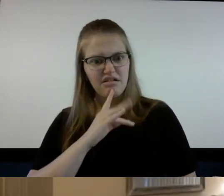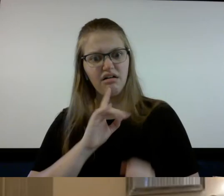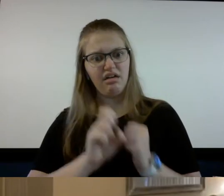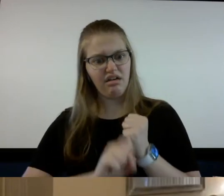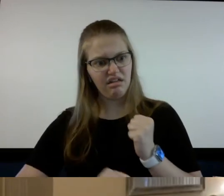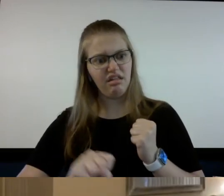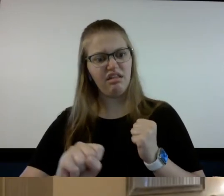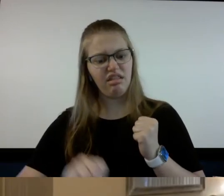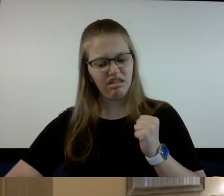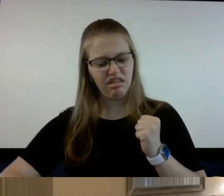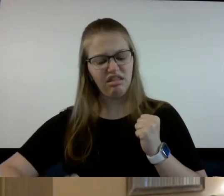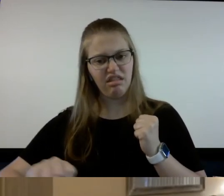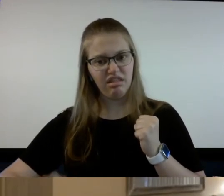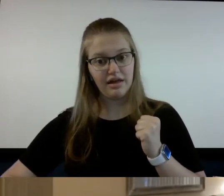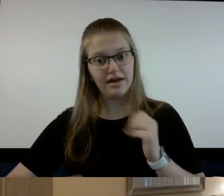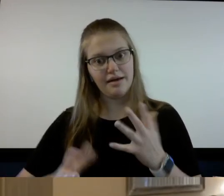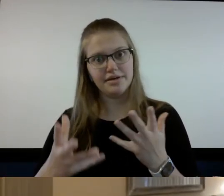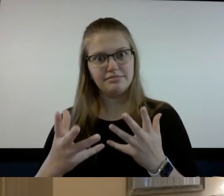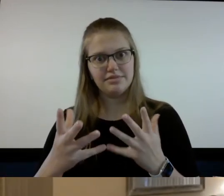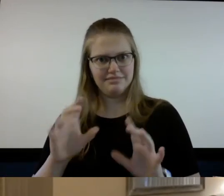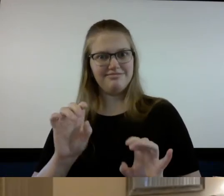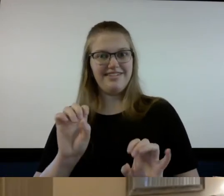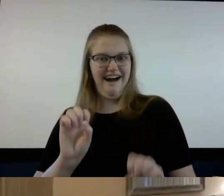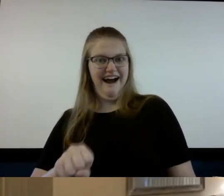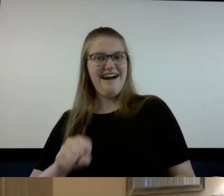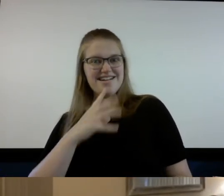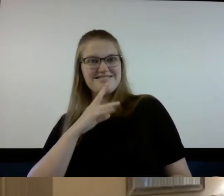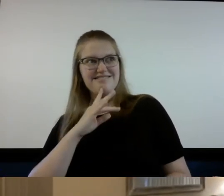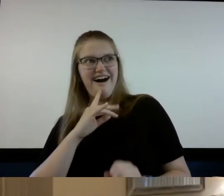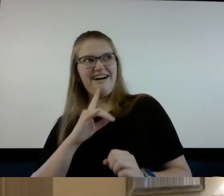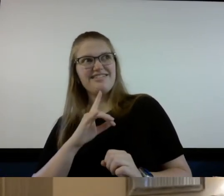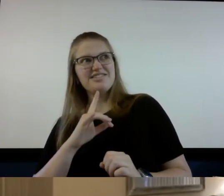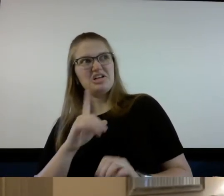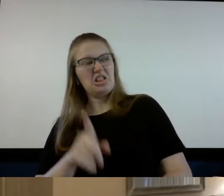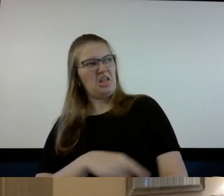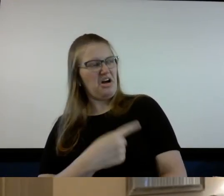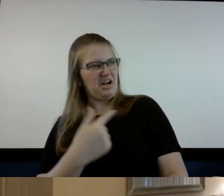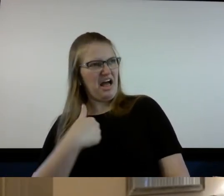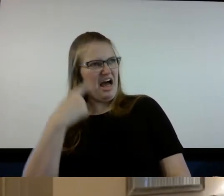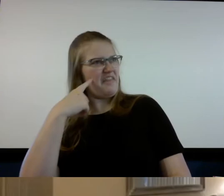obviously I could talk longer than I thought I'll probably pay for it later but